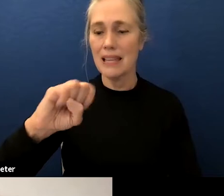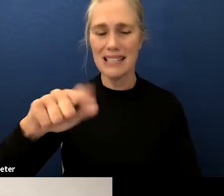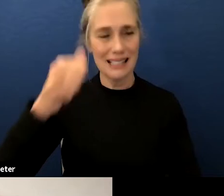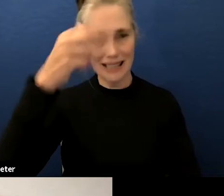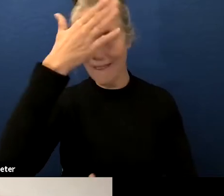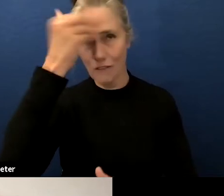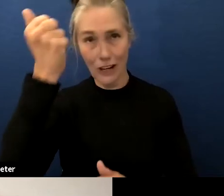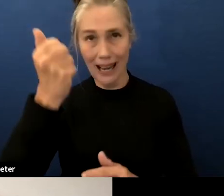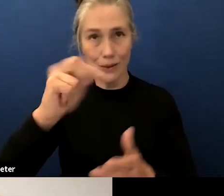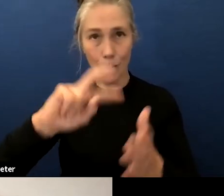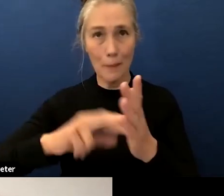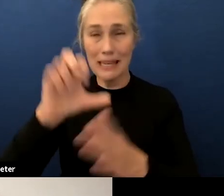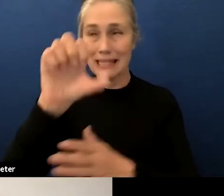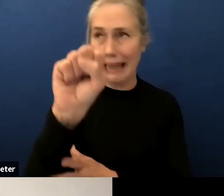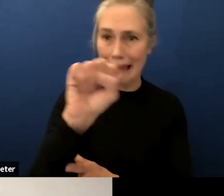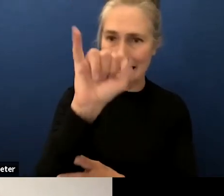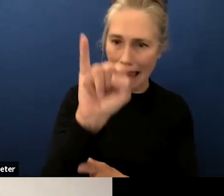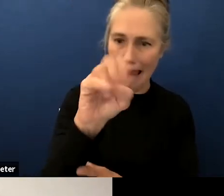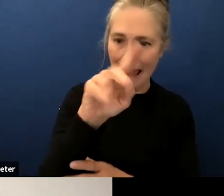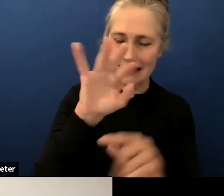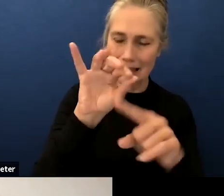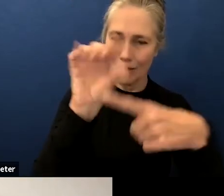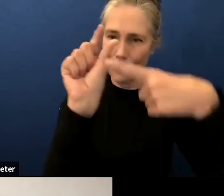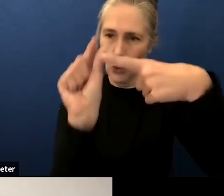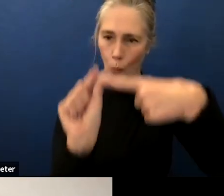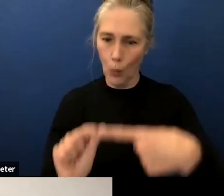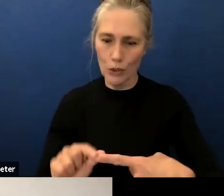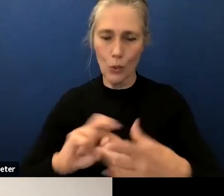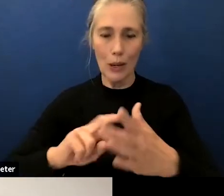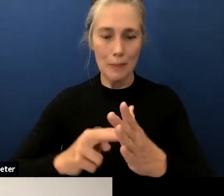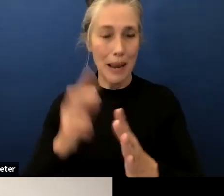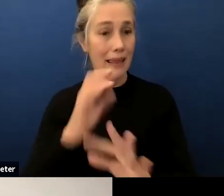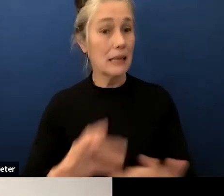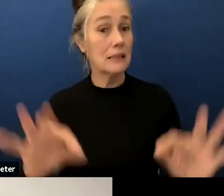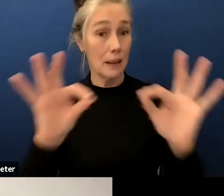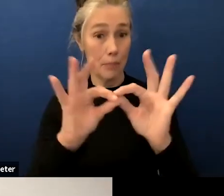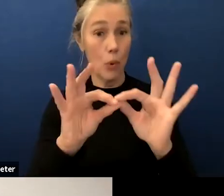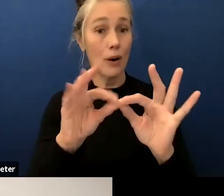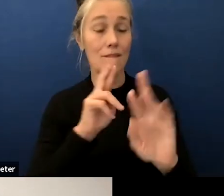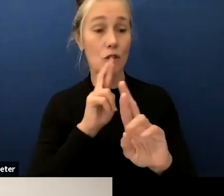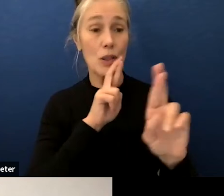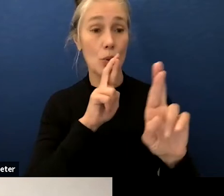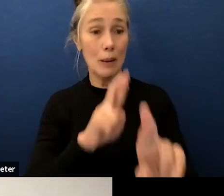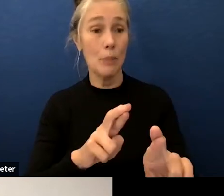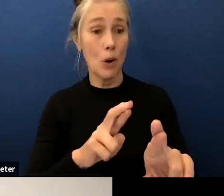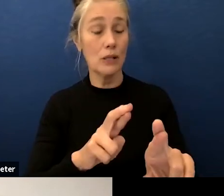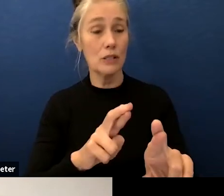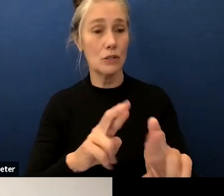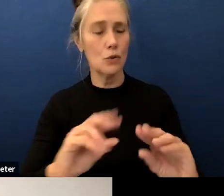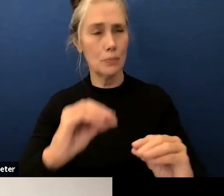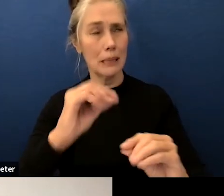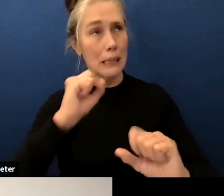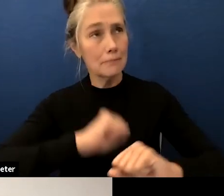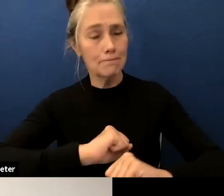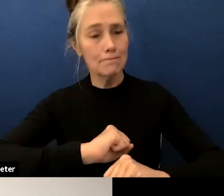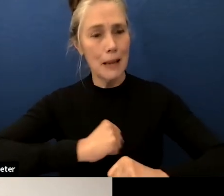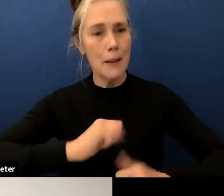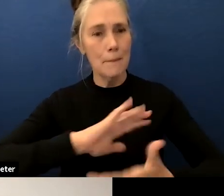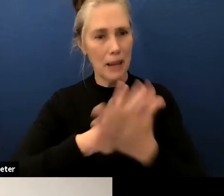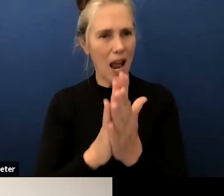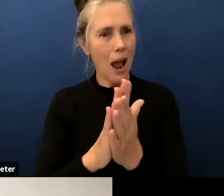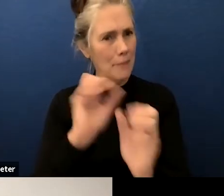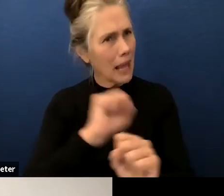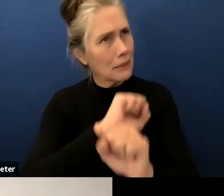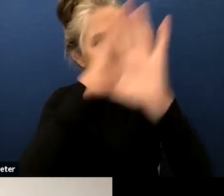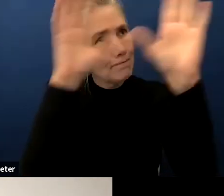but it's a nice way for um to bring bring these important reports to life so if you could spell the acronym and then make a note for the spring